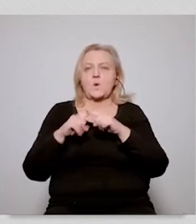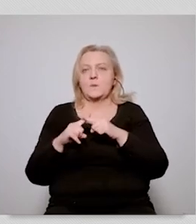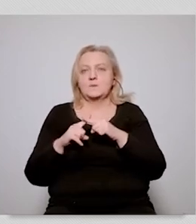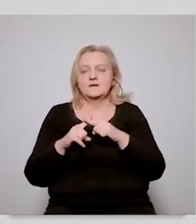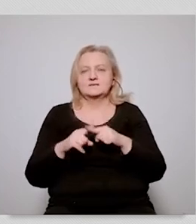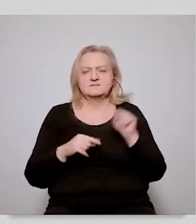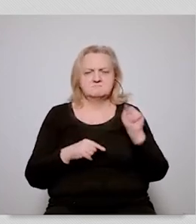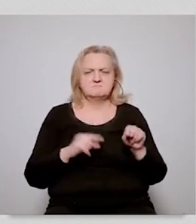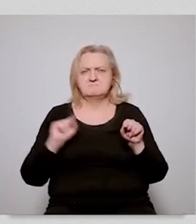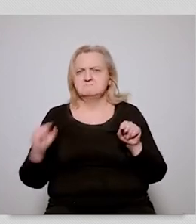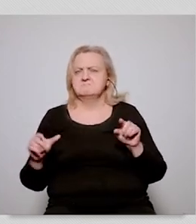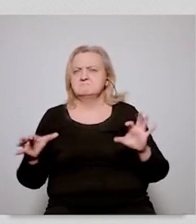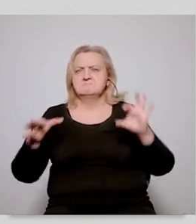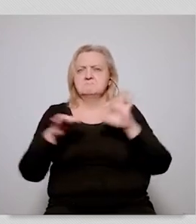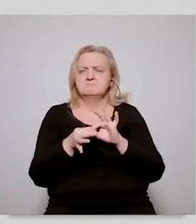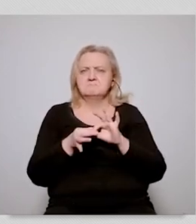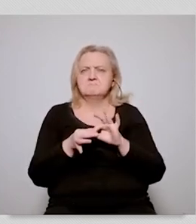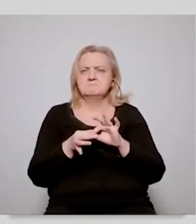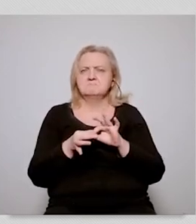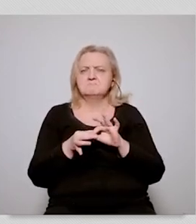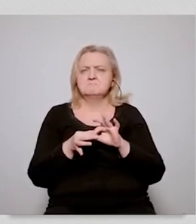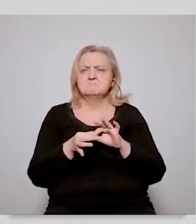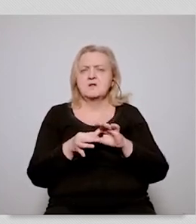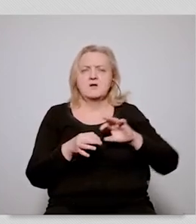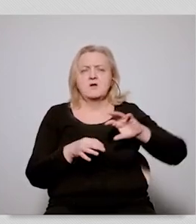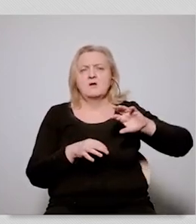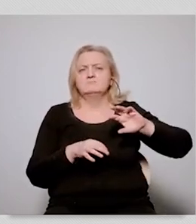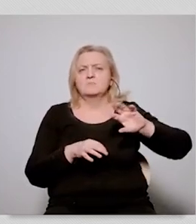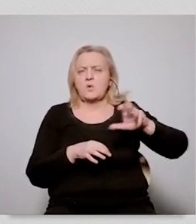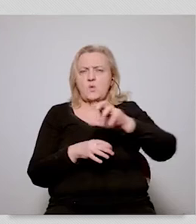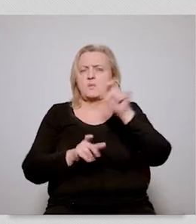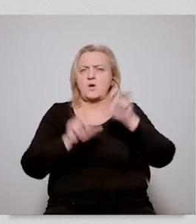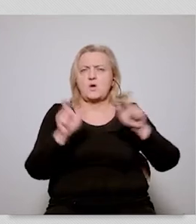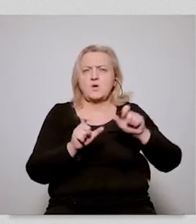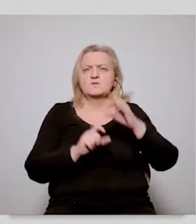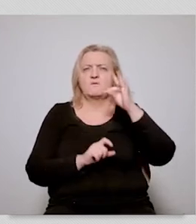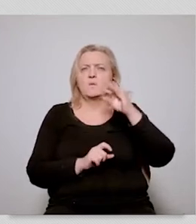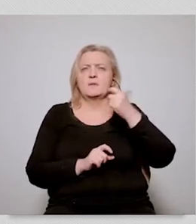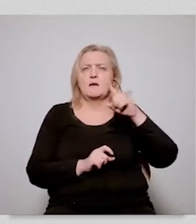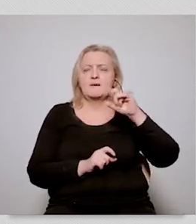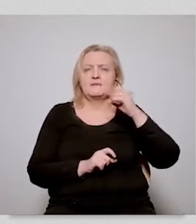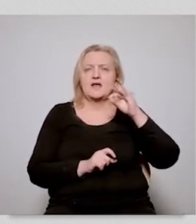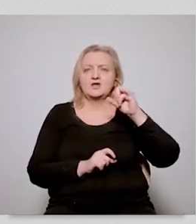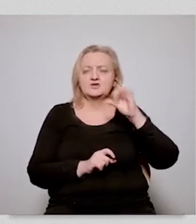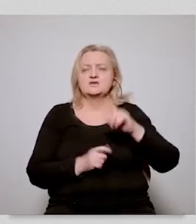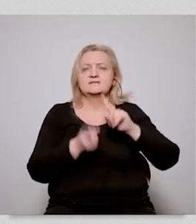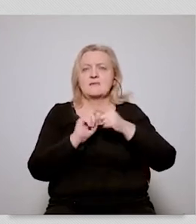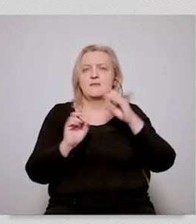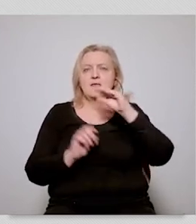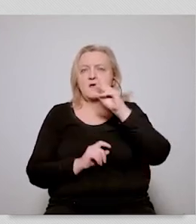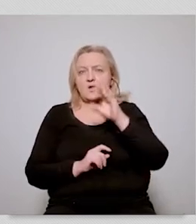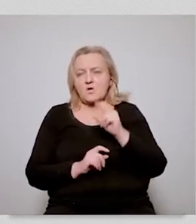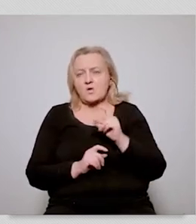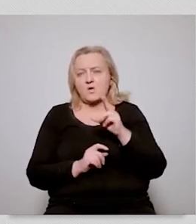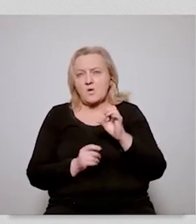if we don't ban abortion so in poland this combination in certain circles